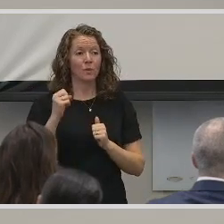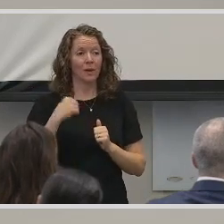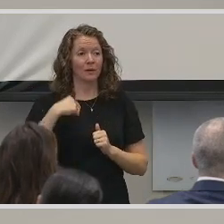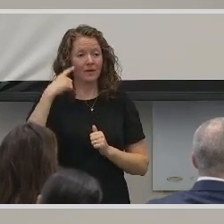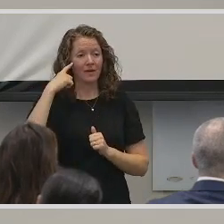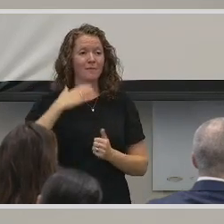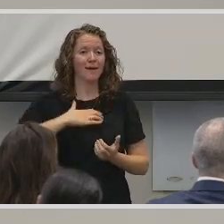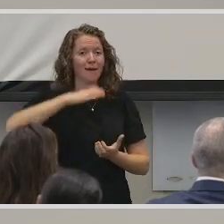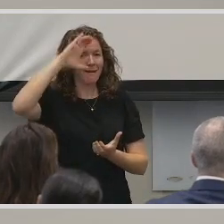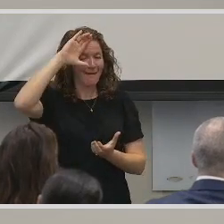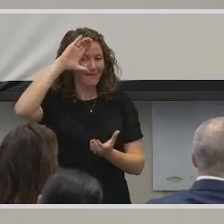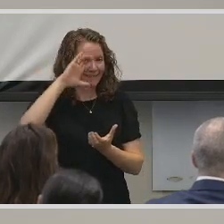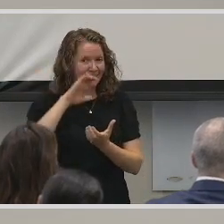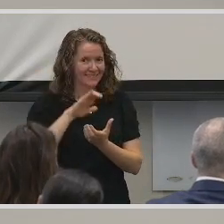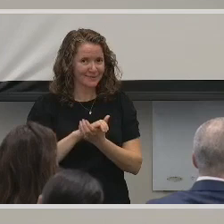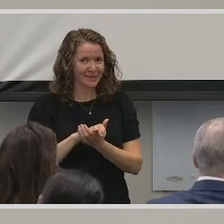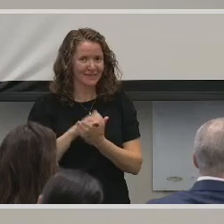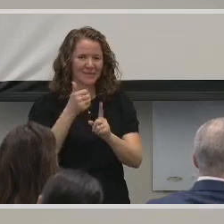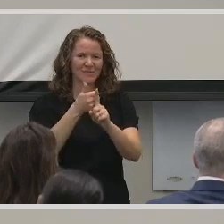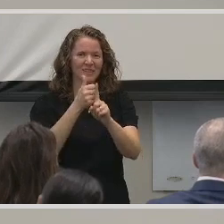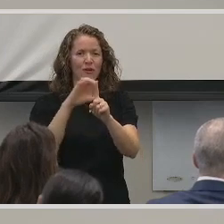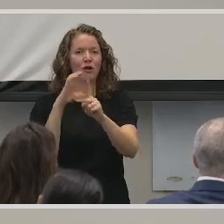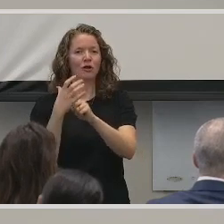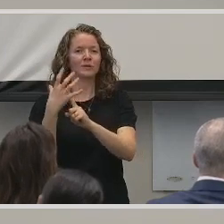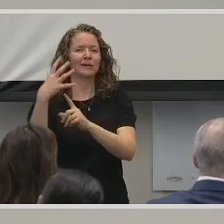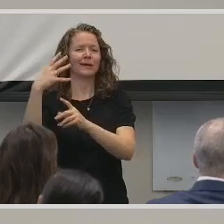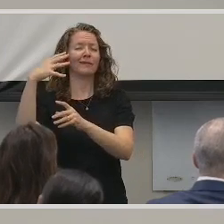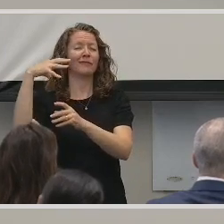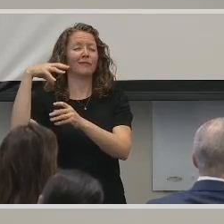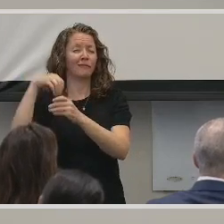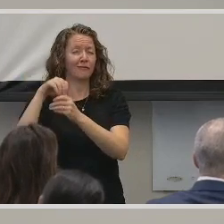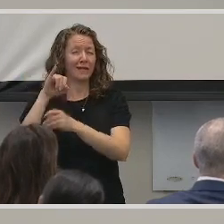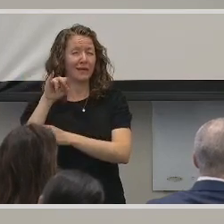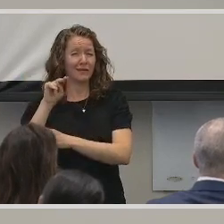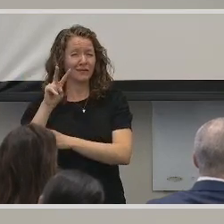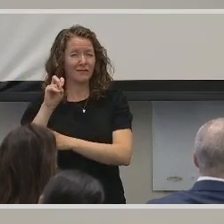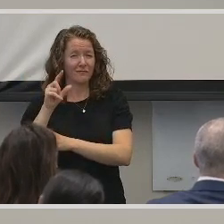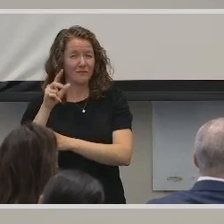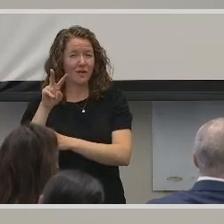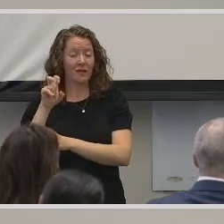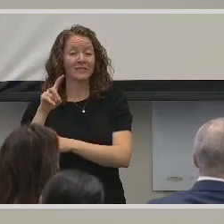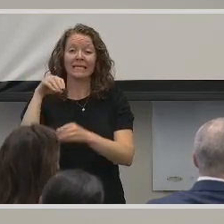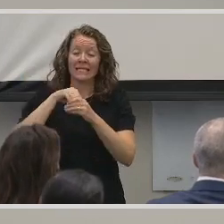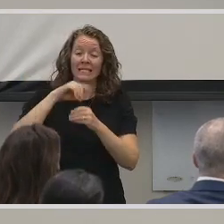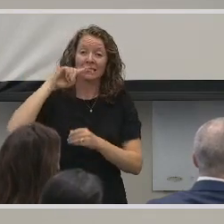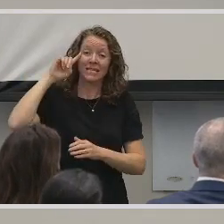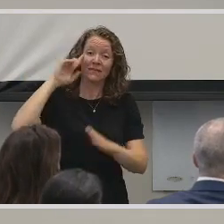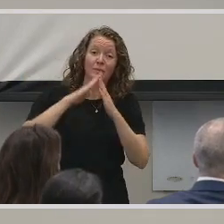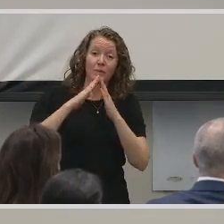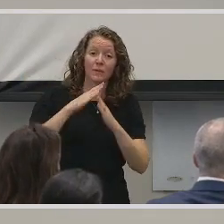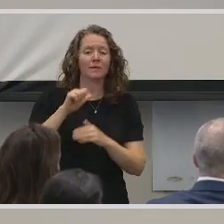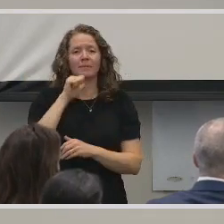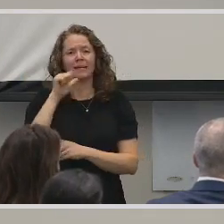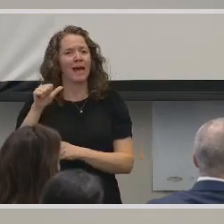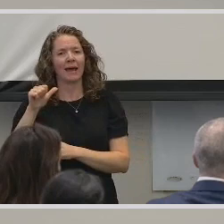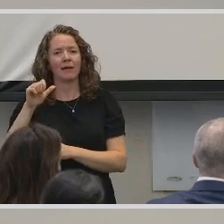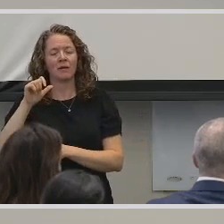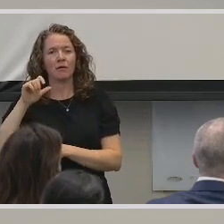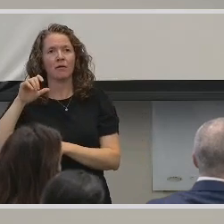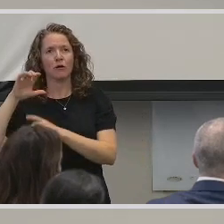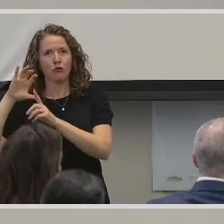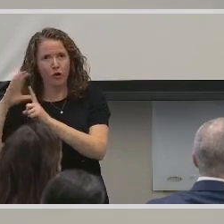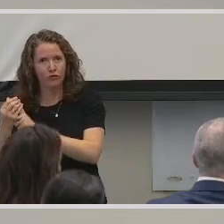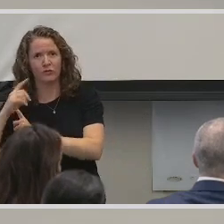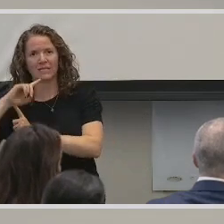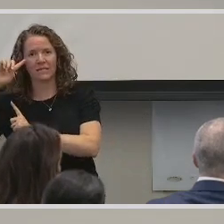my husband is culturally involved. He is in the deaf community, but obviously not culturally deaf because he is hearing. But a hearing